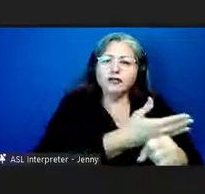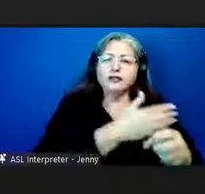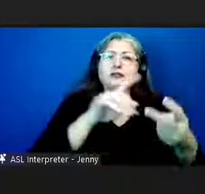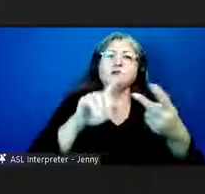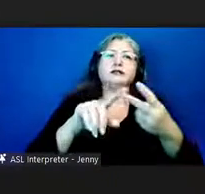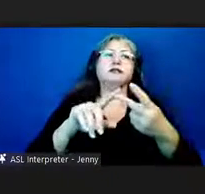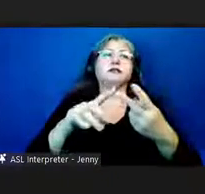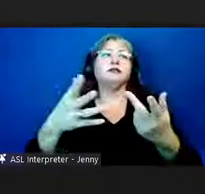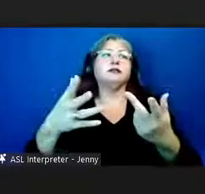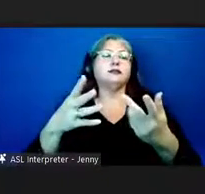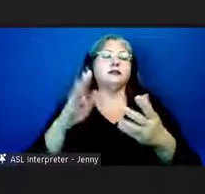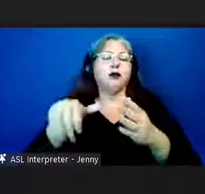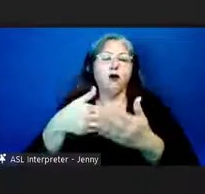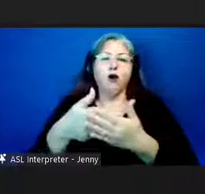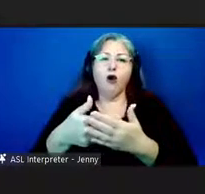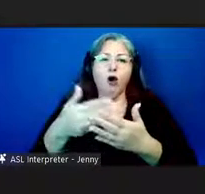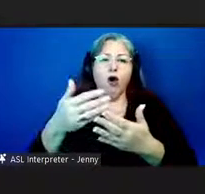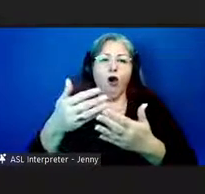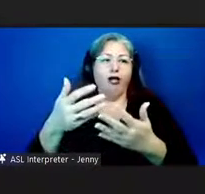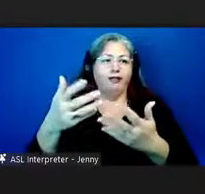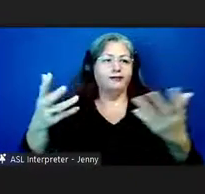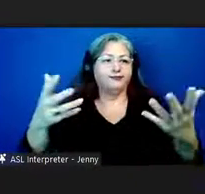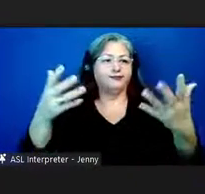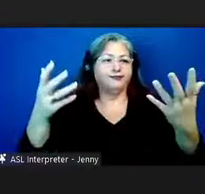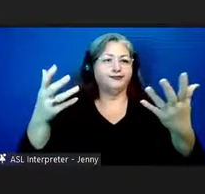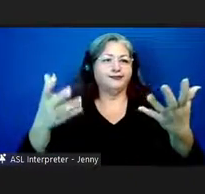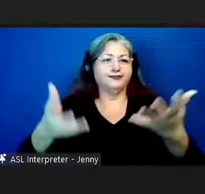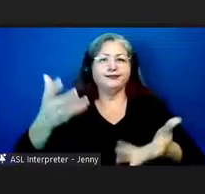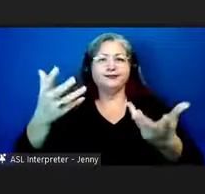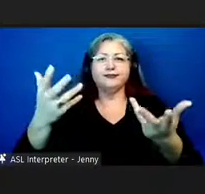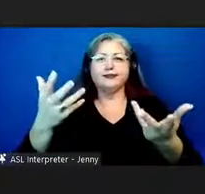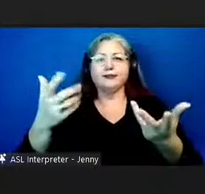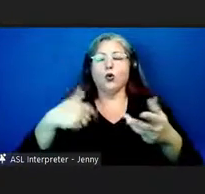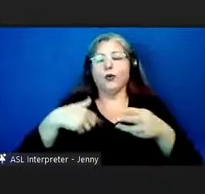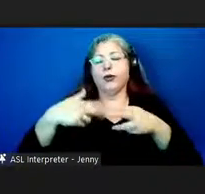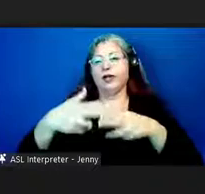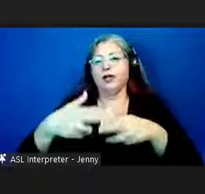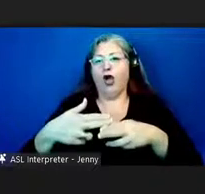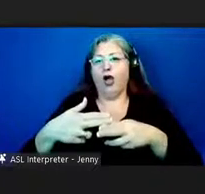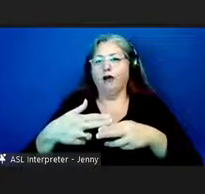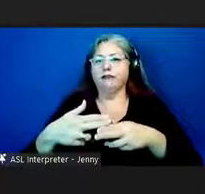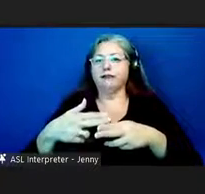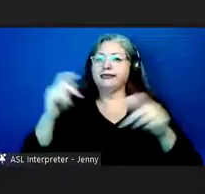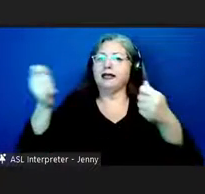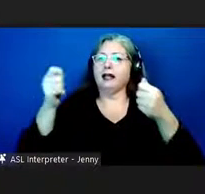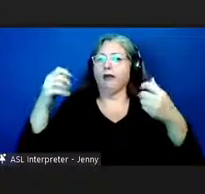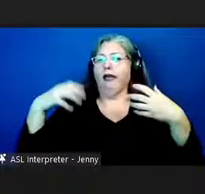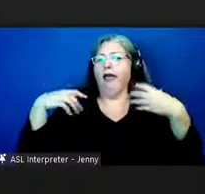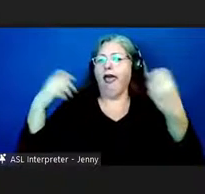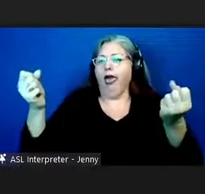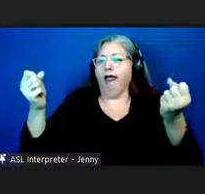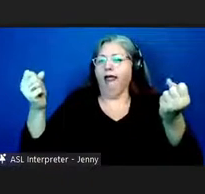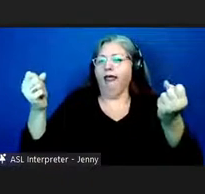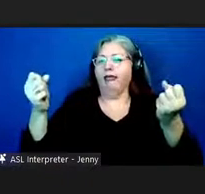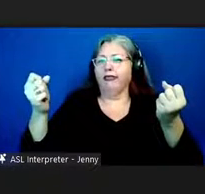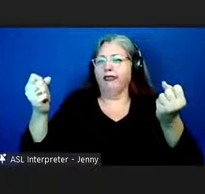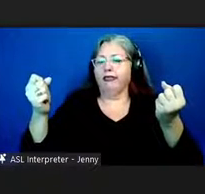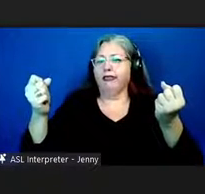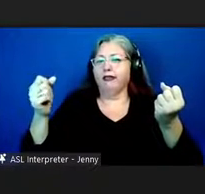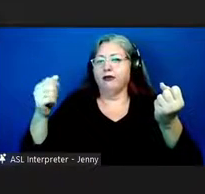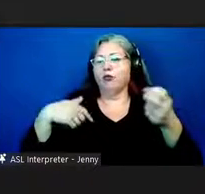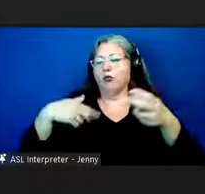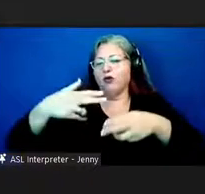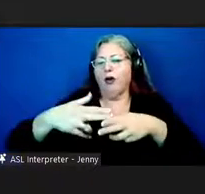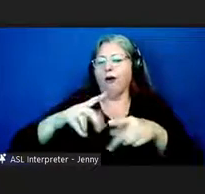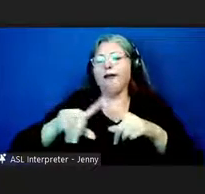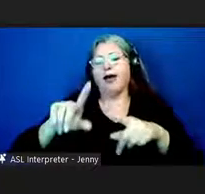our uh i guess our what we would consider health uh health in many ways but